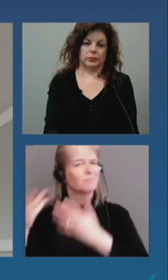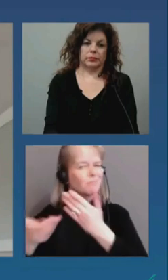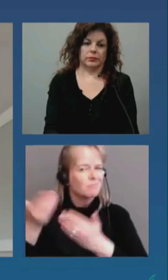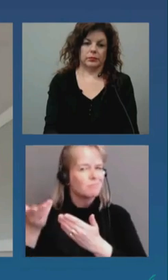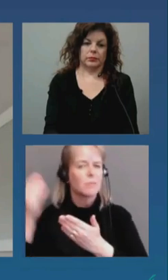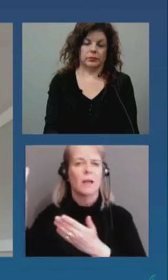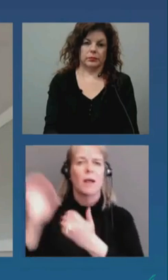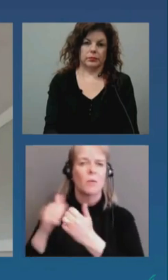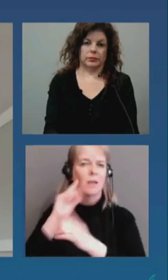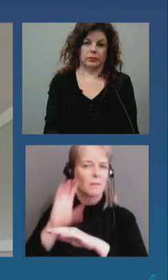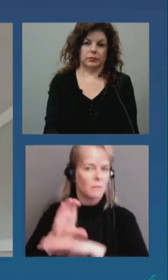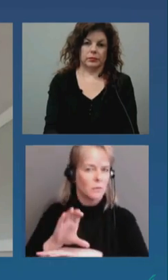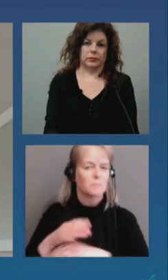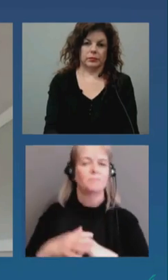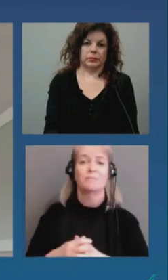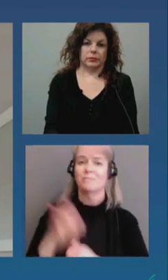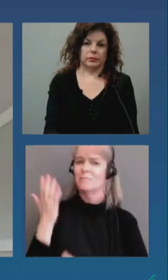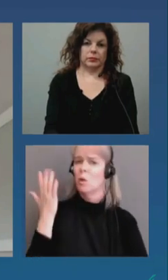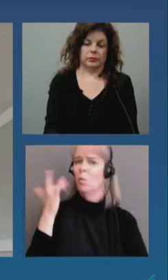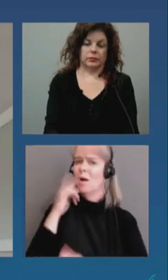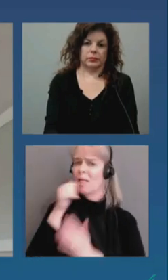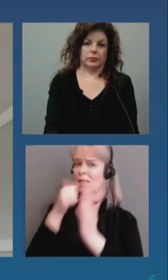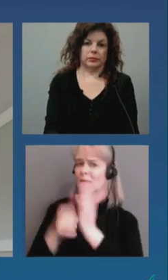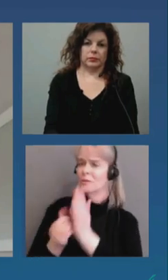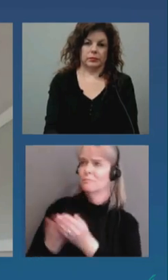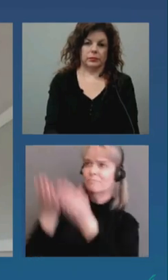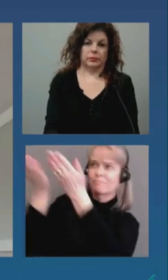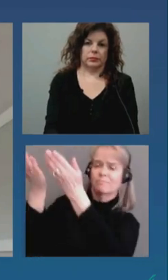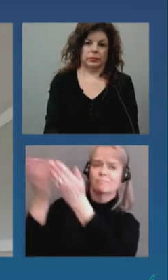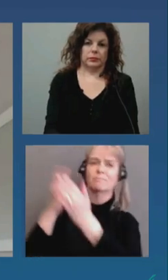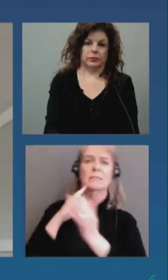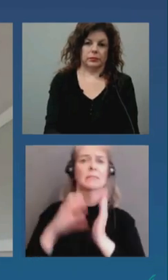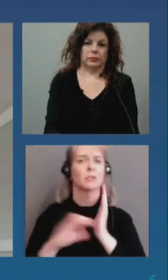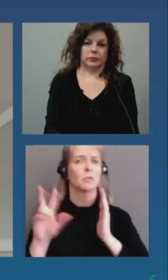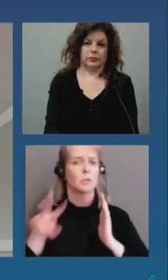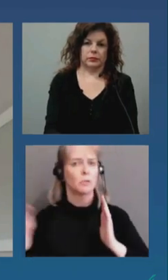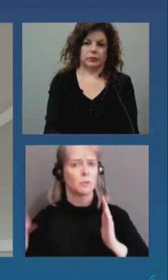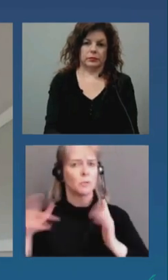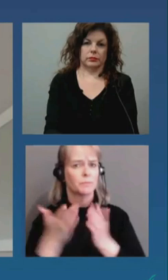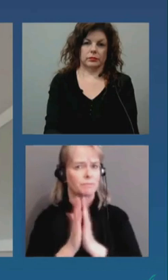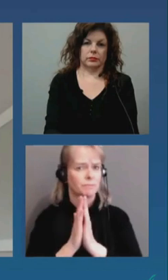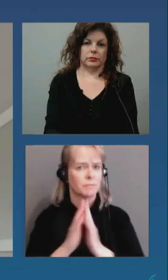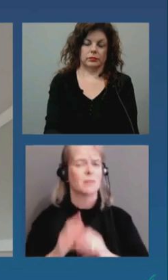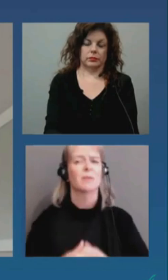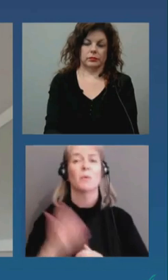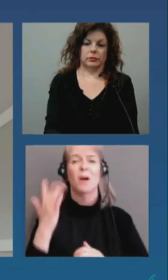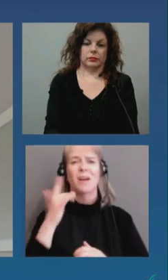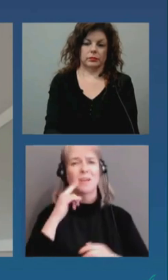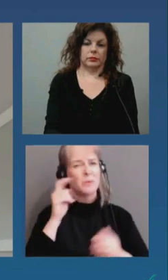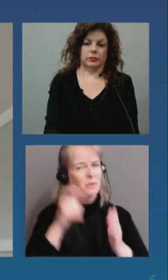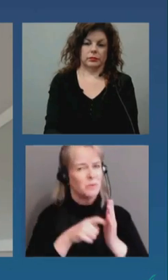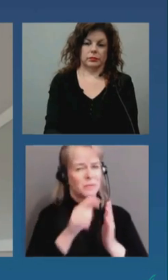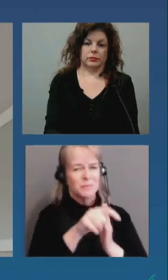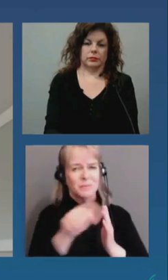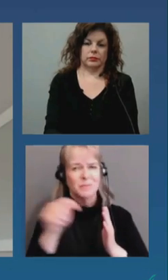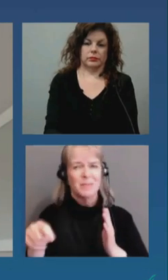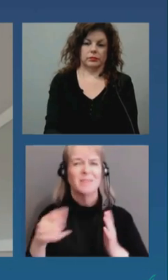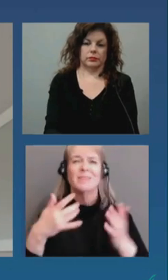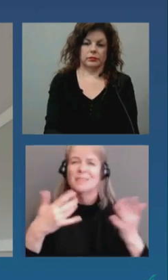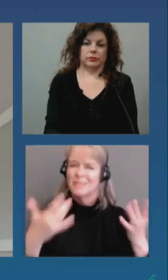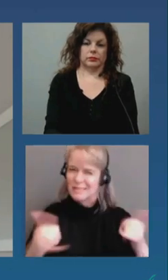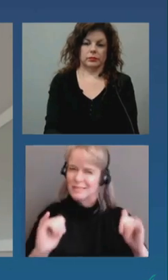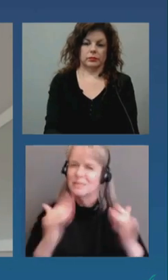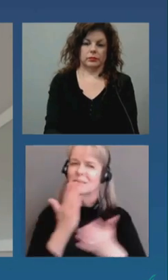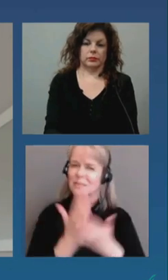workplaces continue to be places where people come in contact, close contact with each other and where COVID-19 is